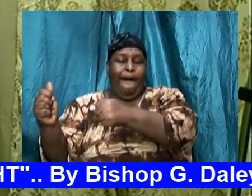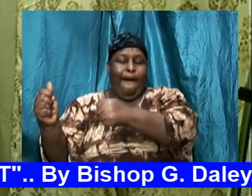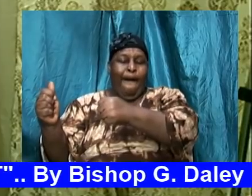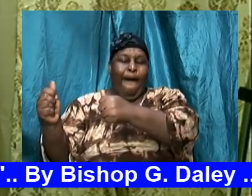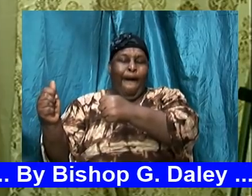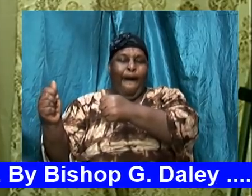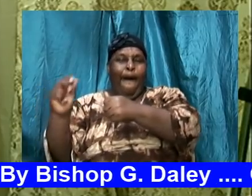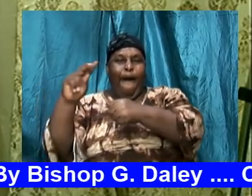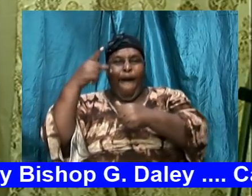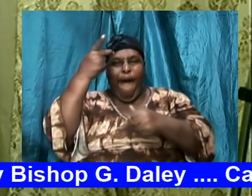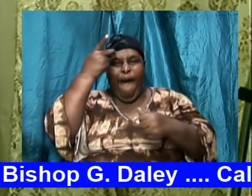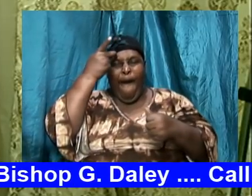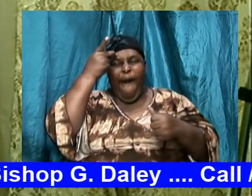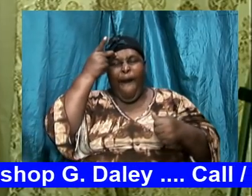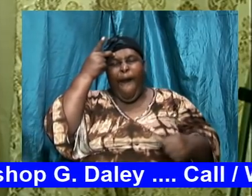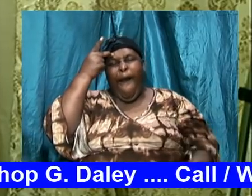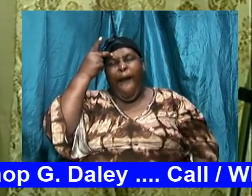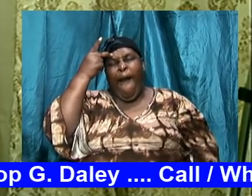Paul